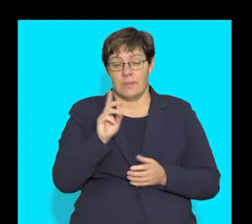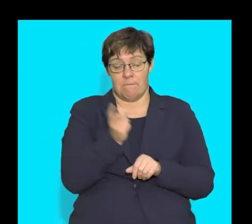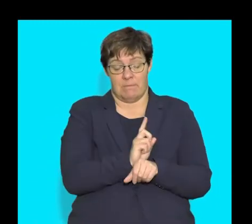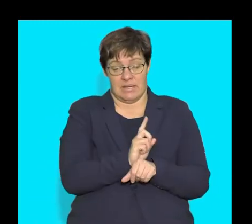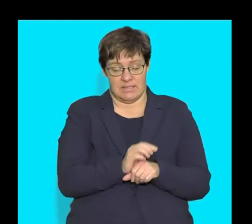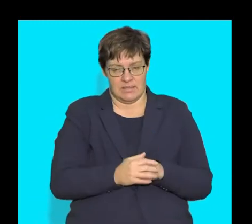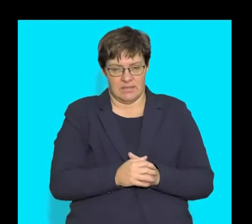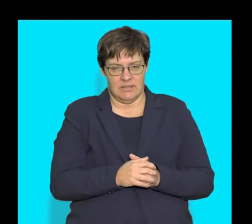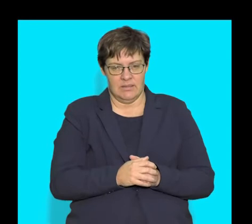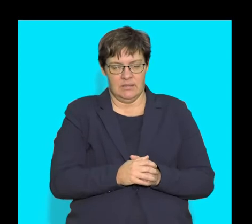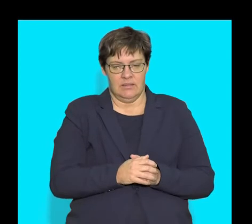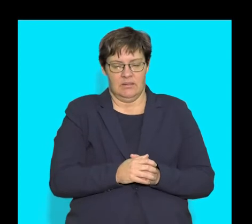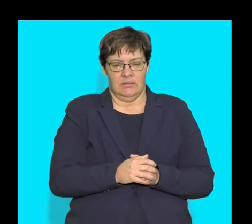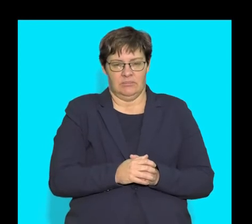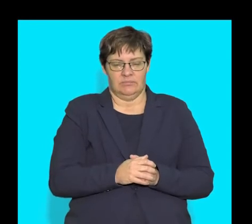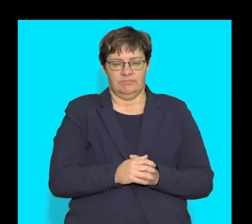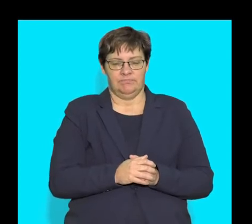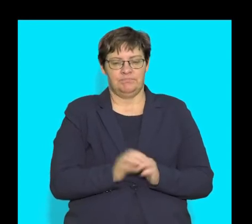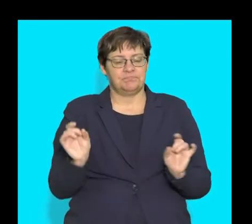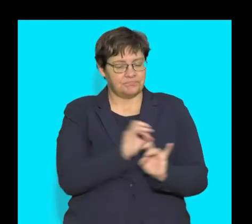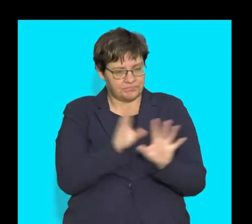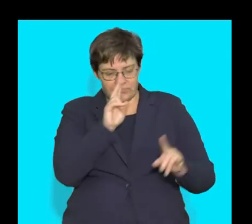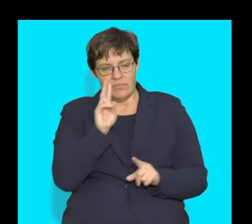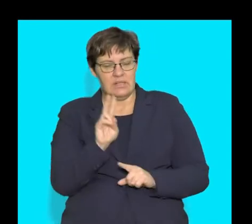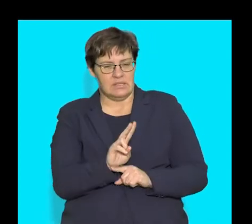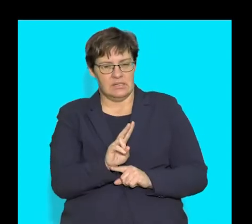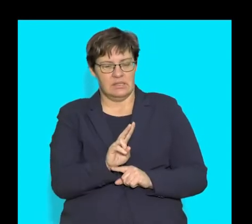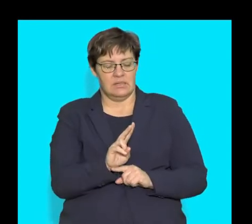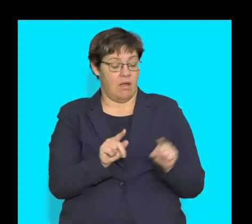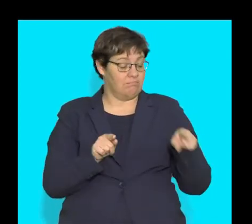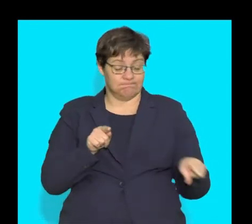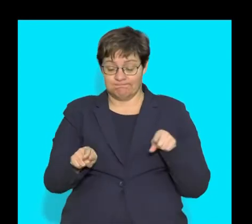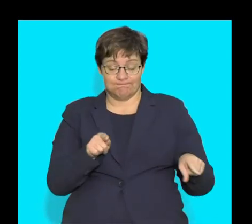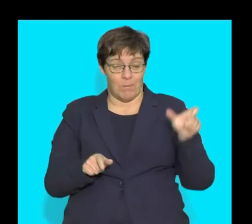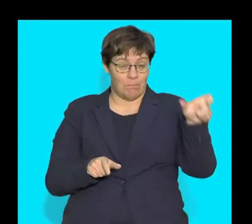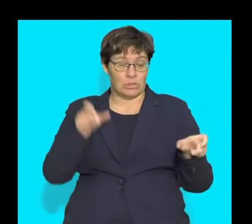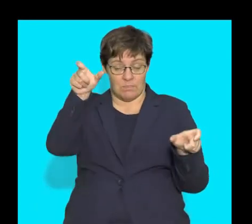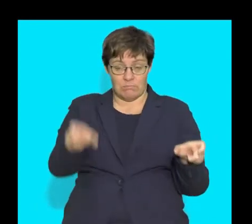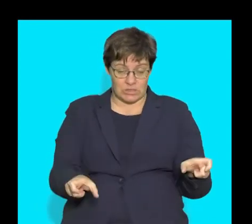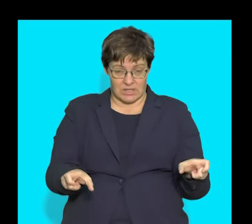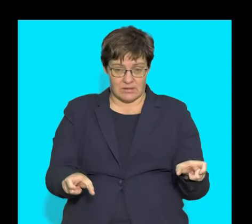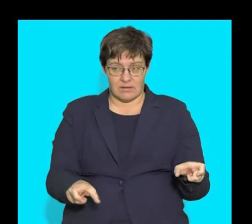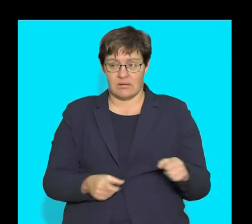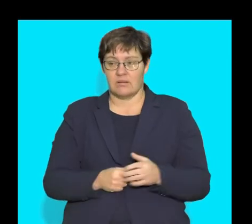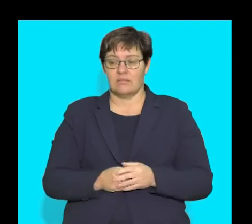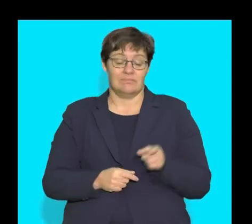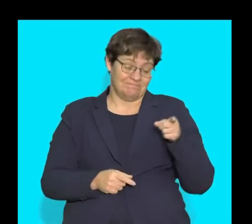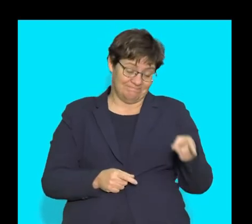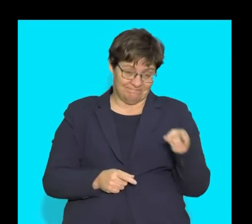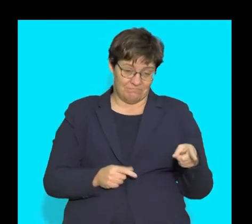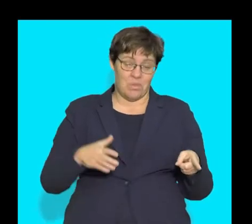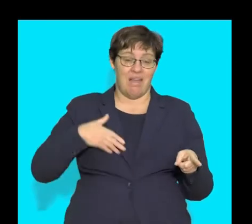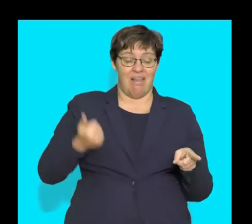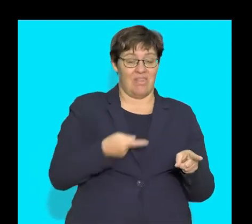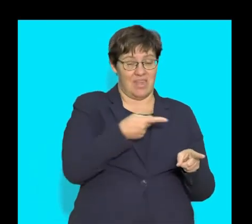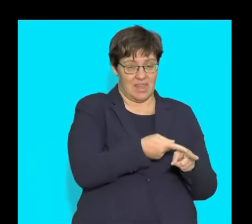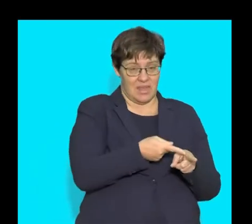minutes. So guys, clearly we can see that between both these individuals, this individual, which